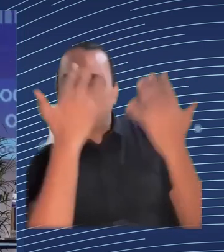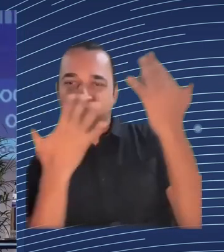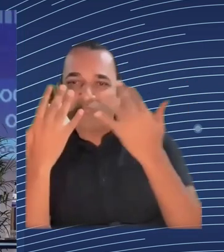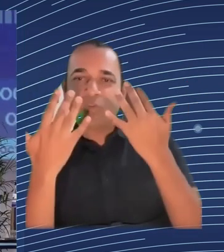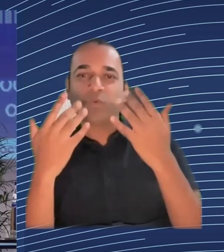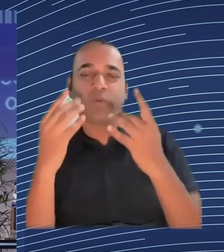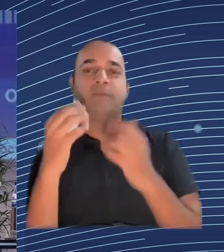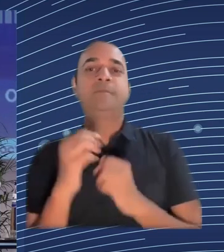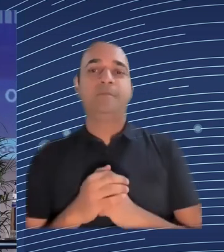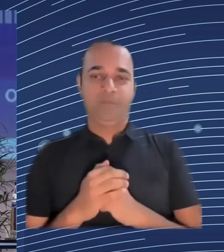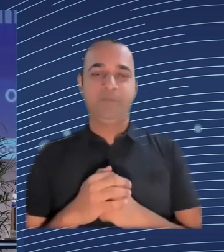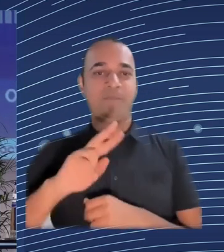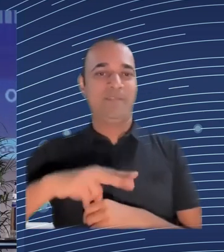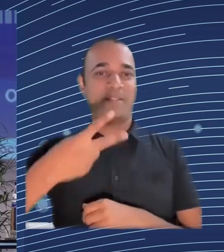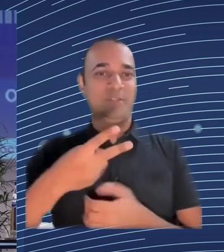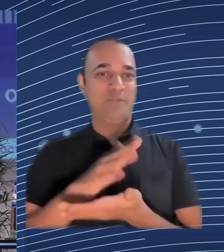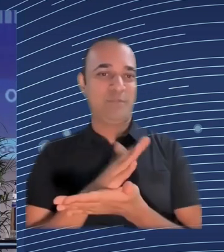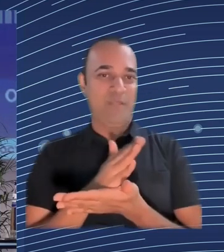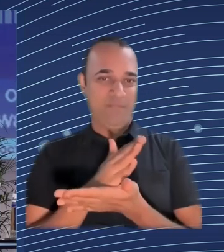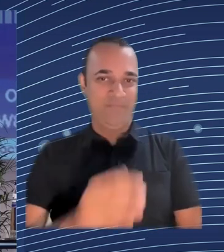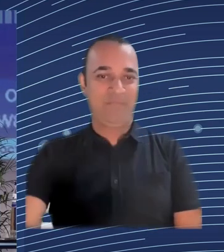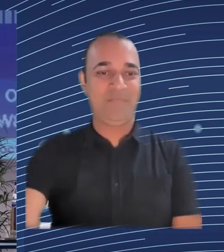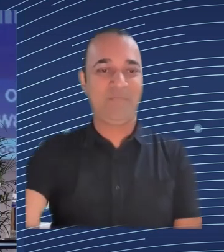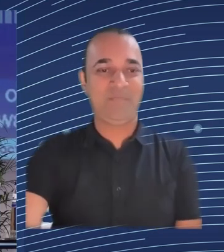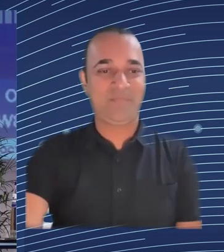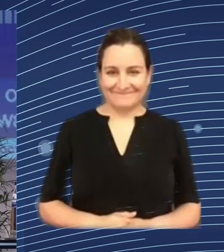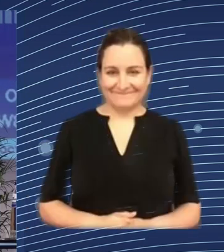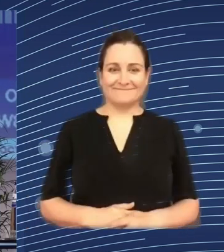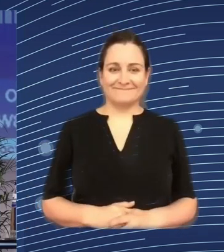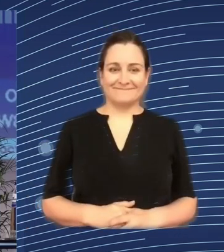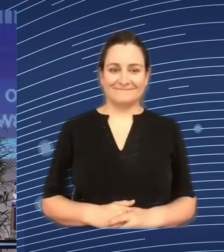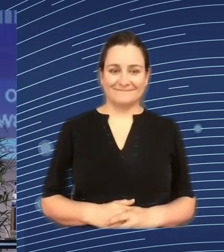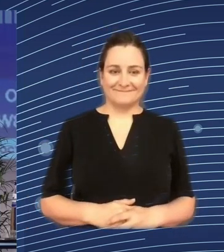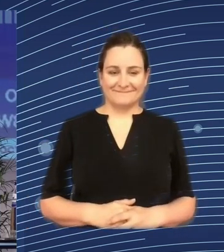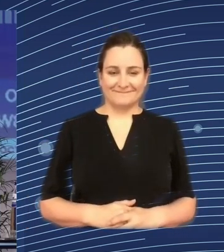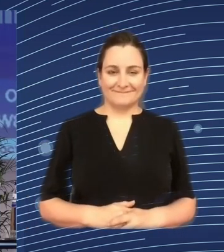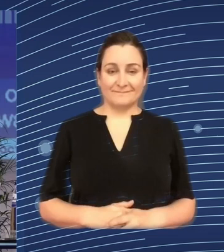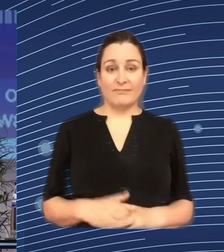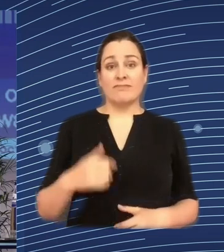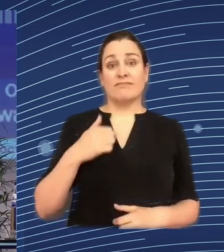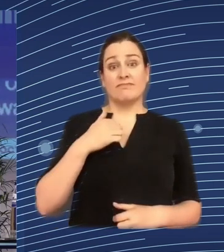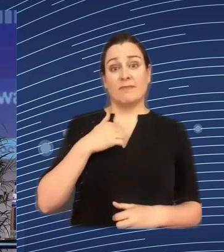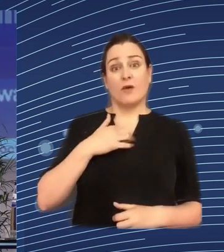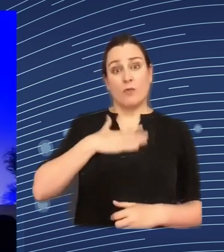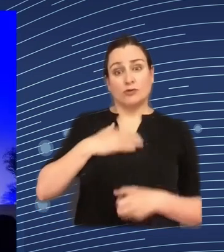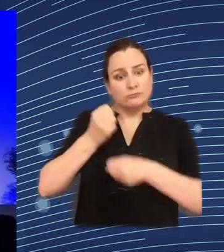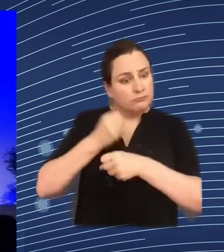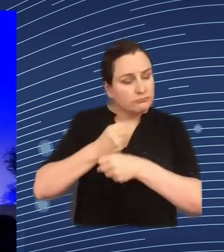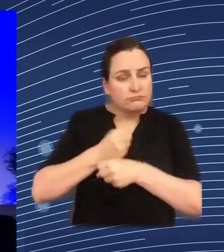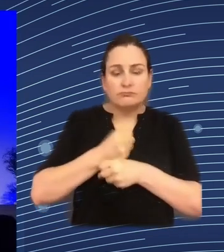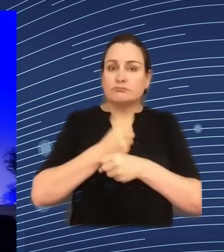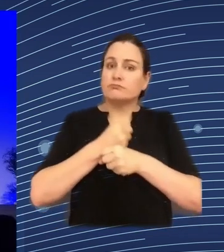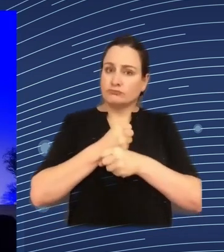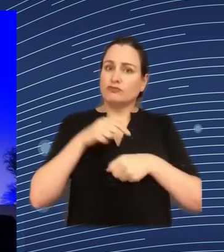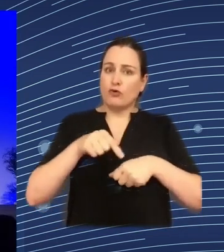work processes in a way that we make the best use of it and guard against possible risks to working conditions and personal data I